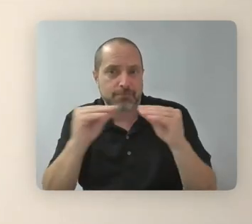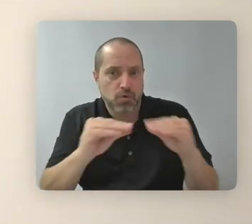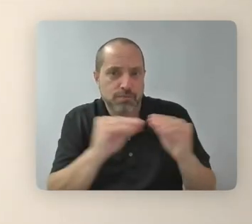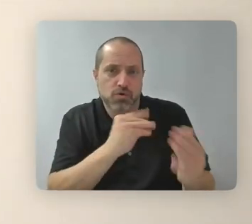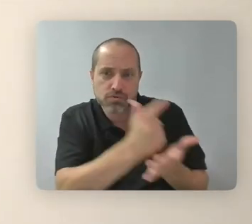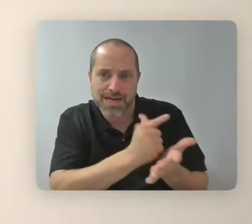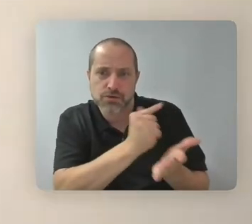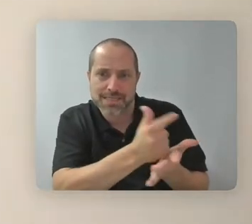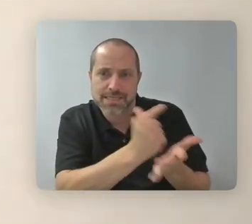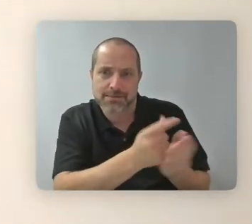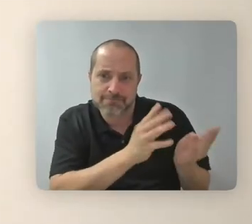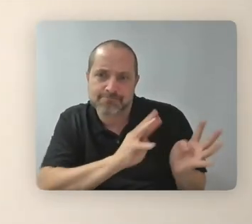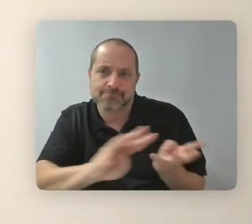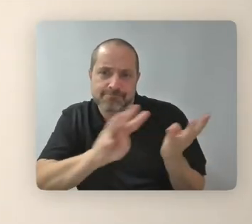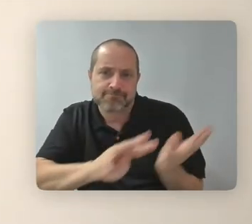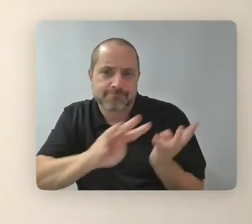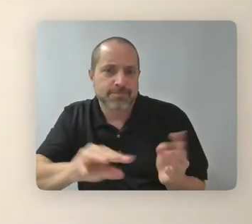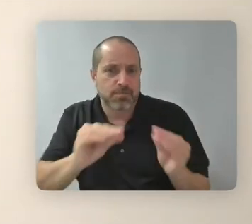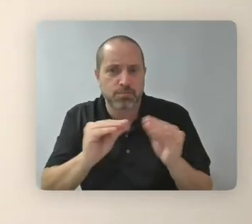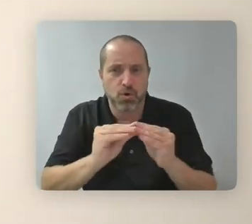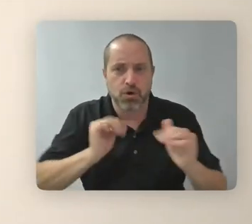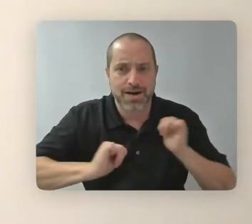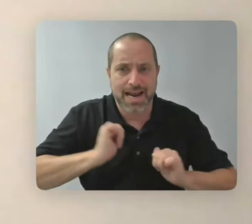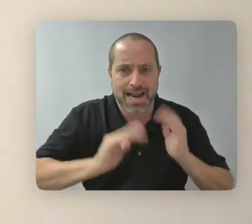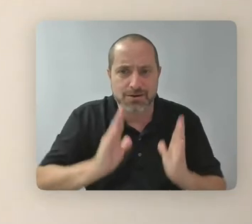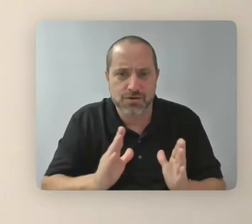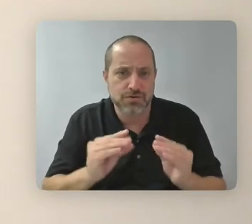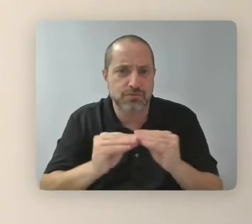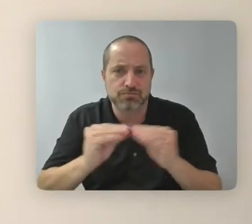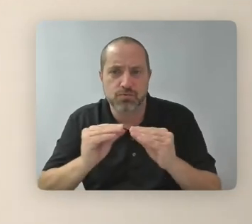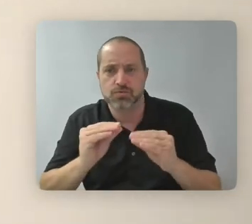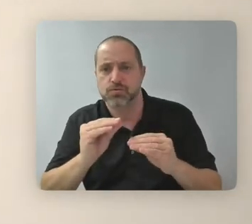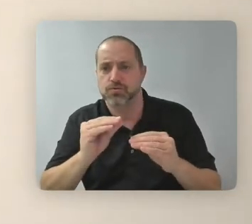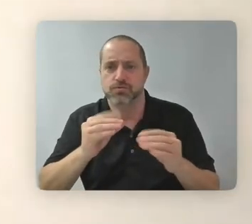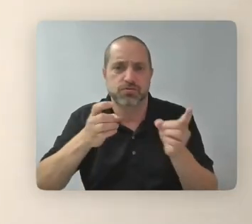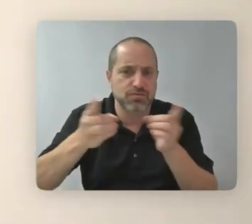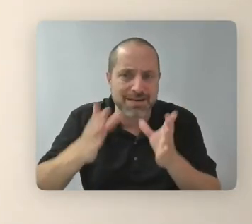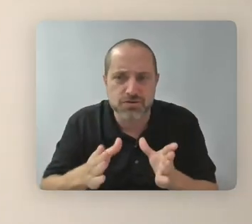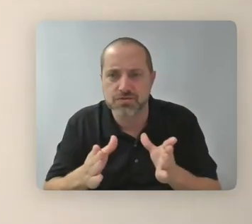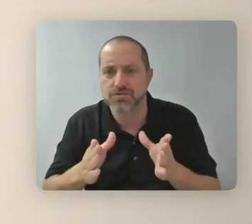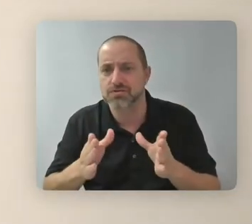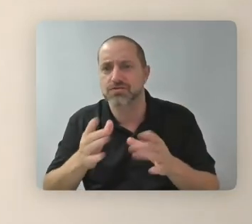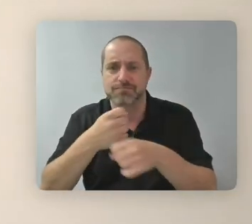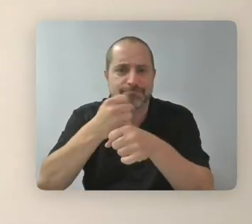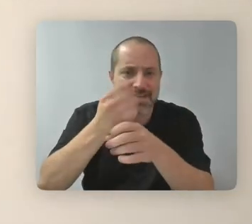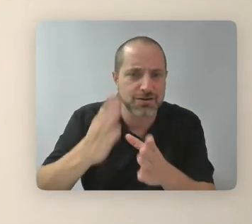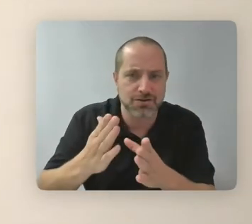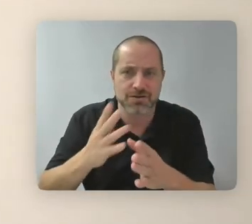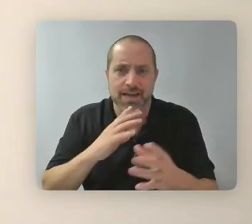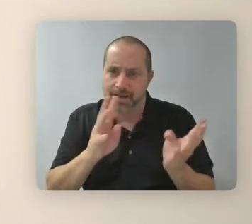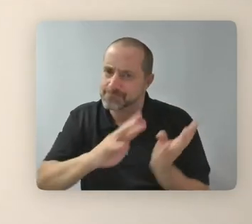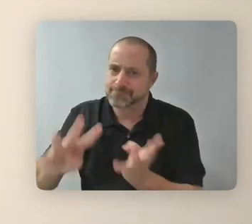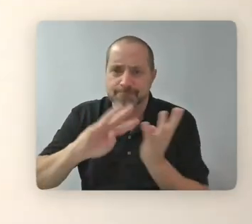managers value disabled directors and actors and putting them out there the same way that they